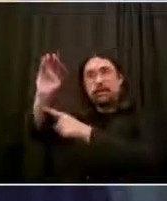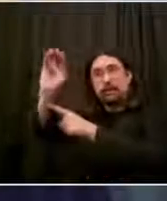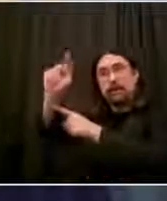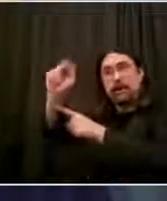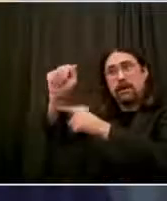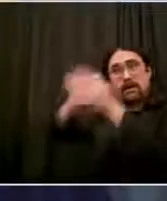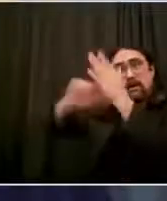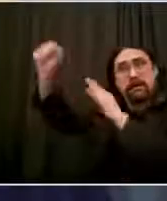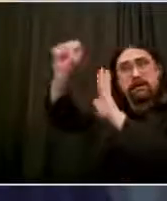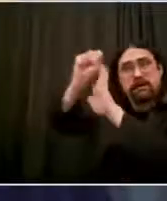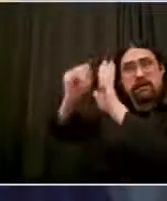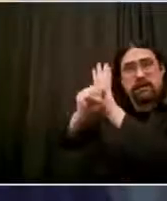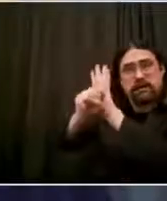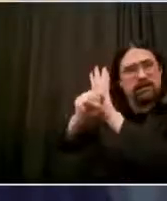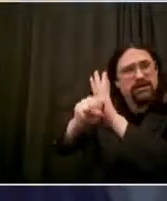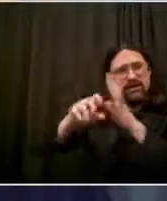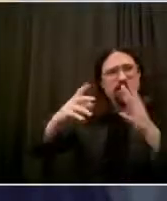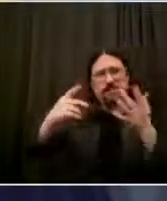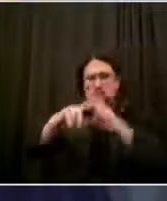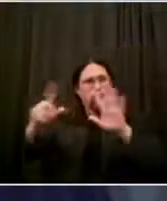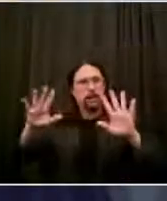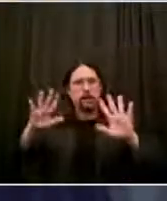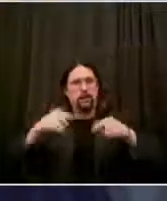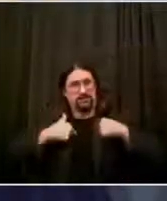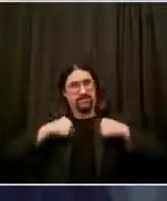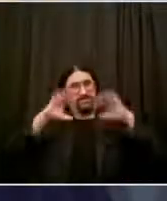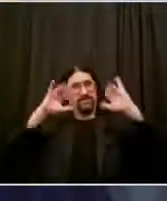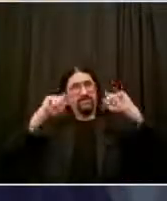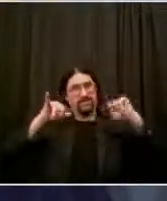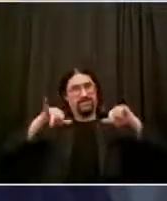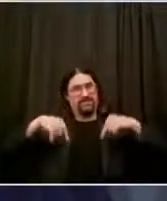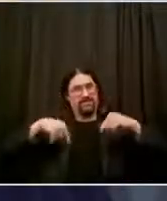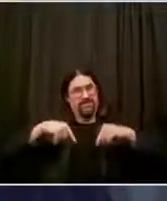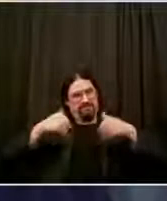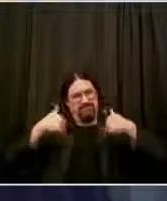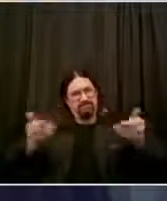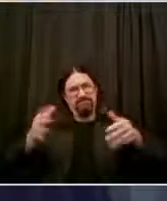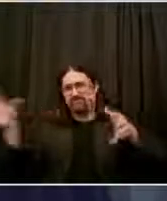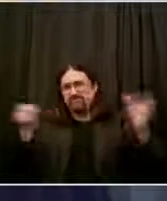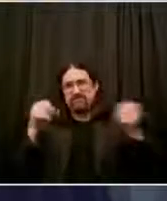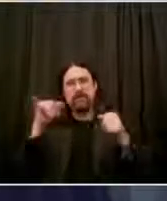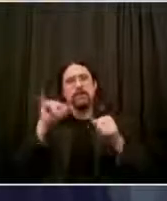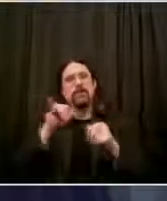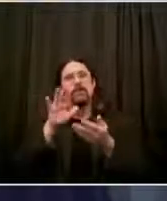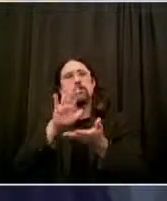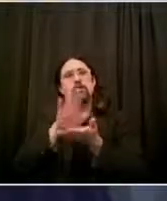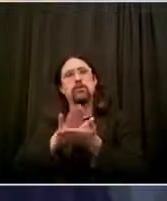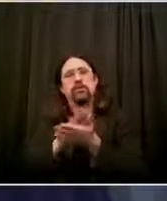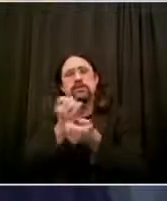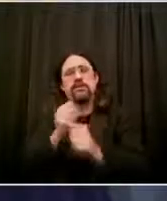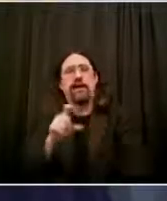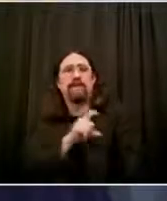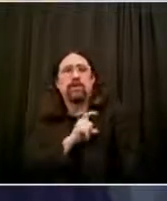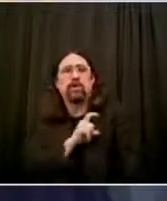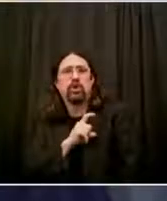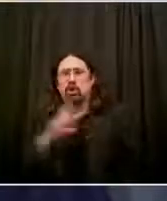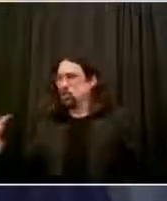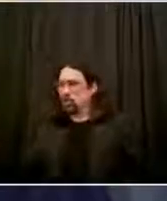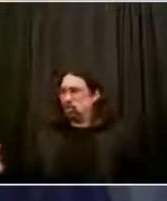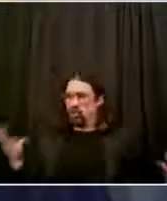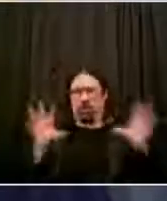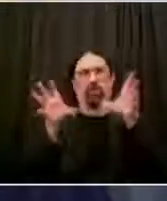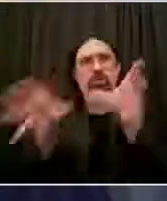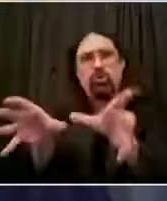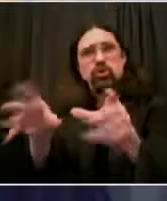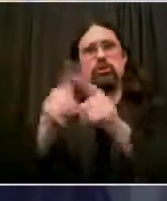presence, Louise, helps. It helps people to think about what they need to do. I mean, we're human beings. If someone's